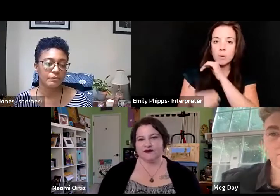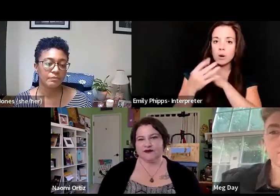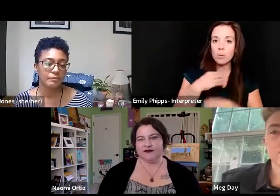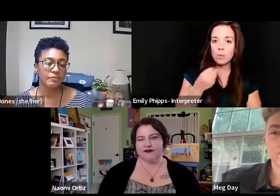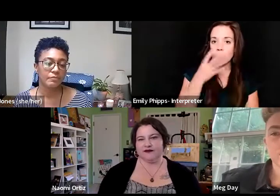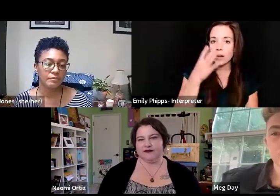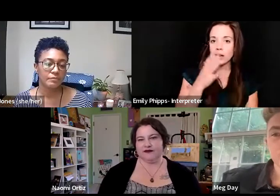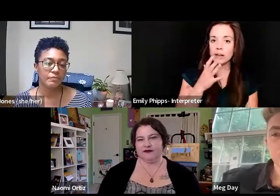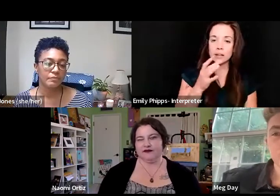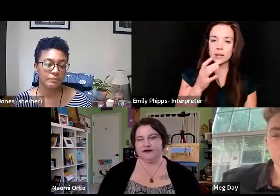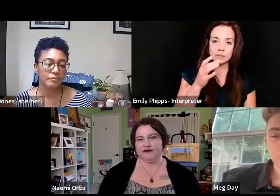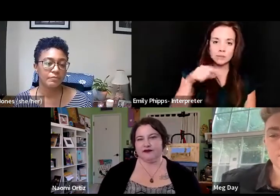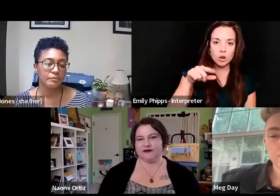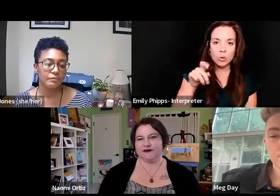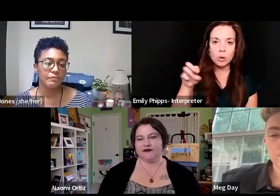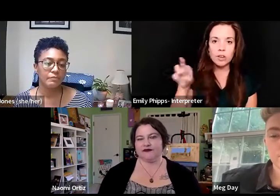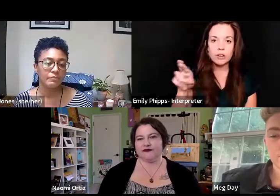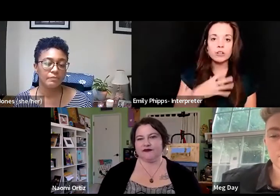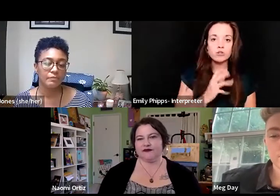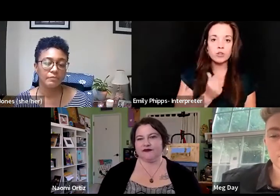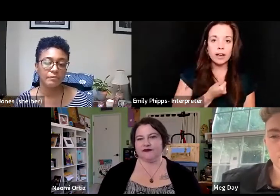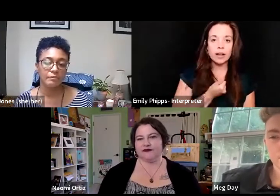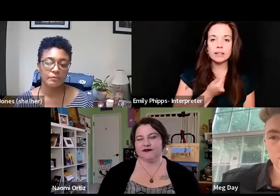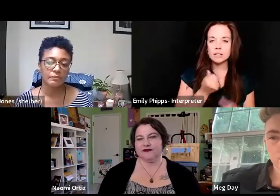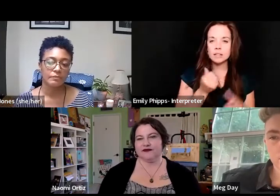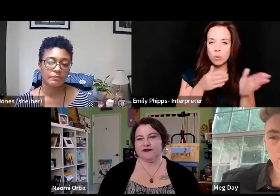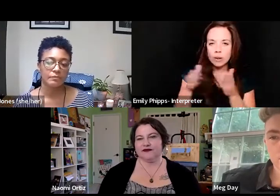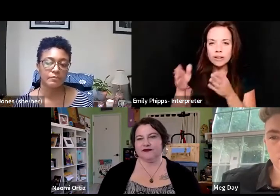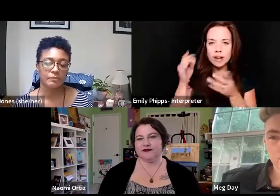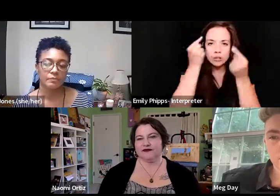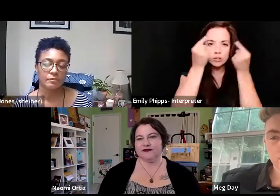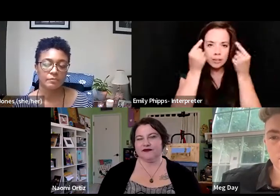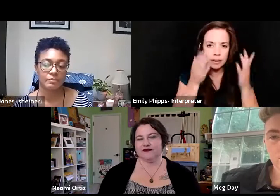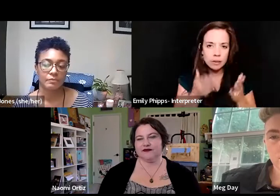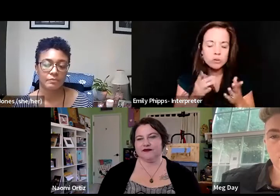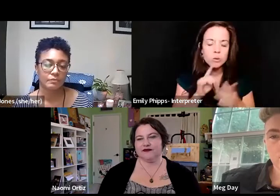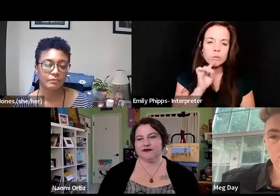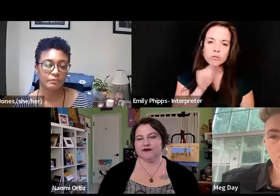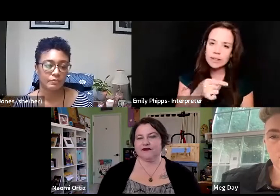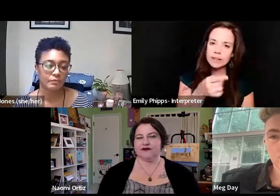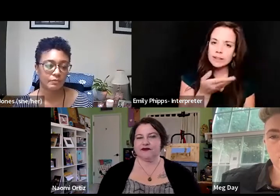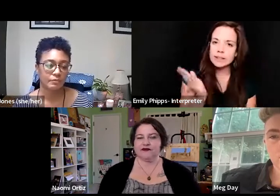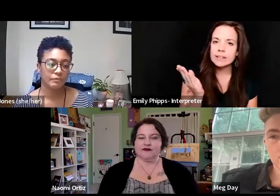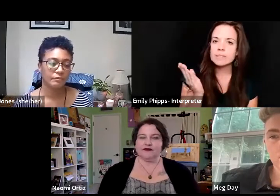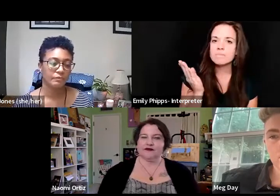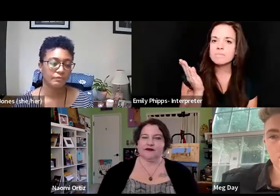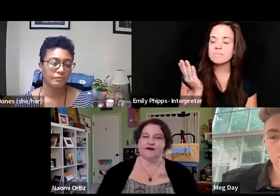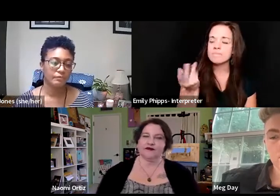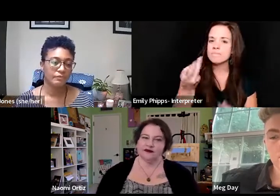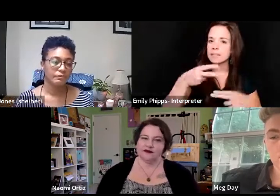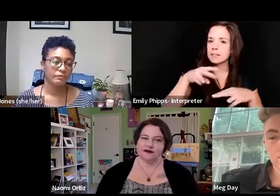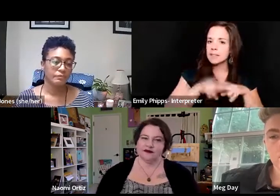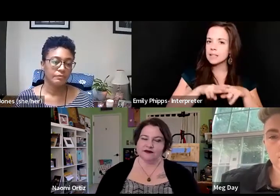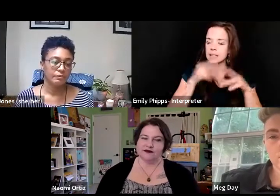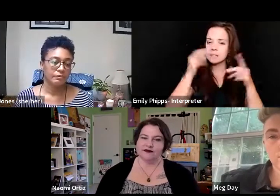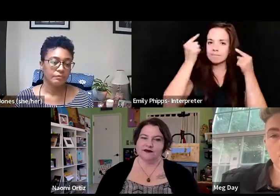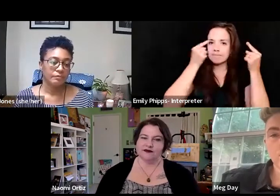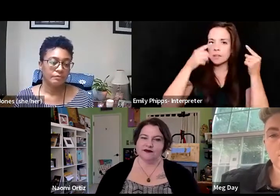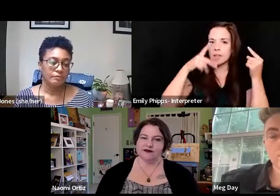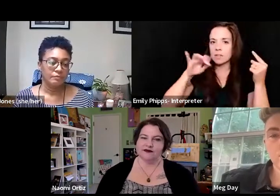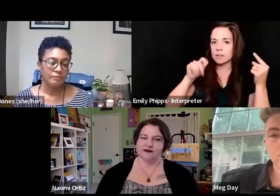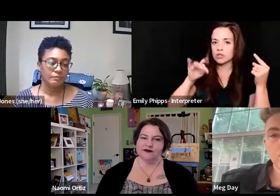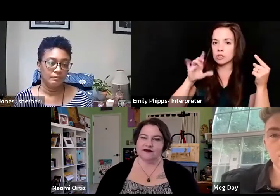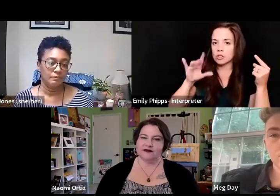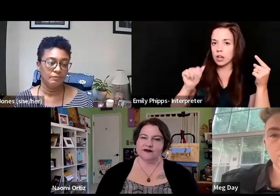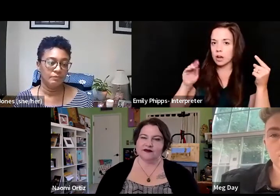disabled organizers and thinkers who were really sitting in what Patricia Byrne, who's one of the